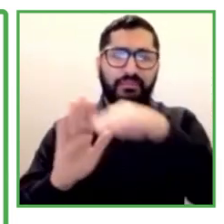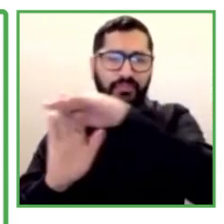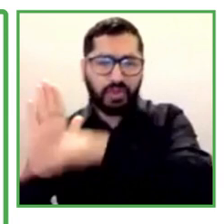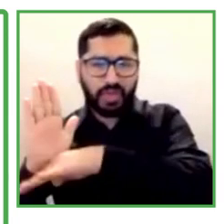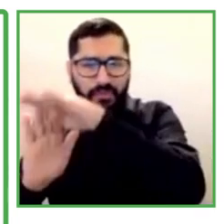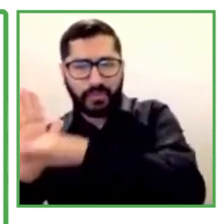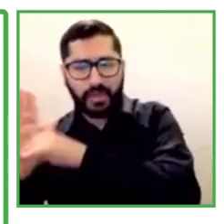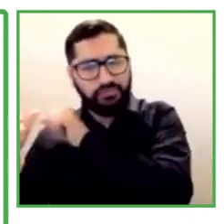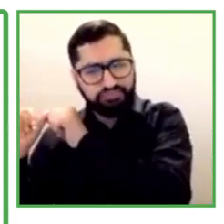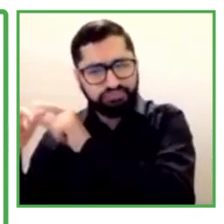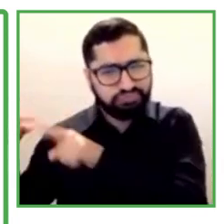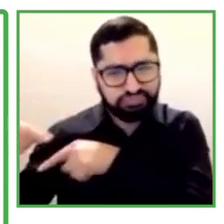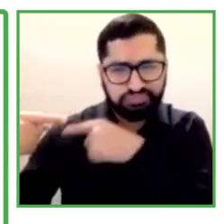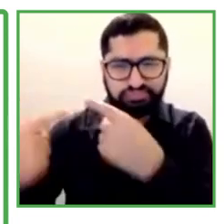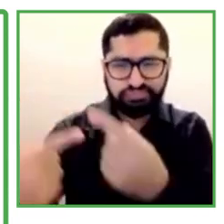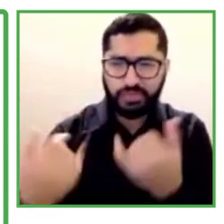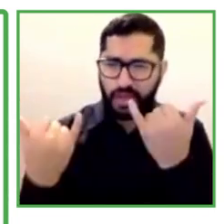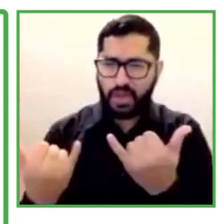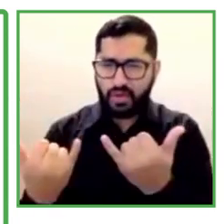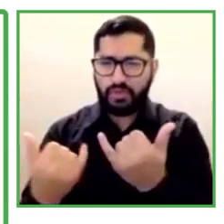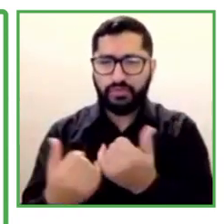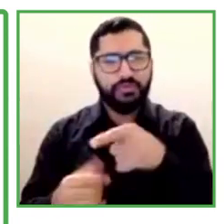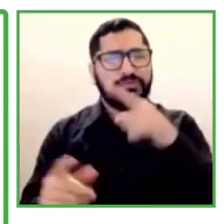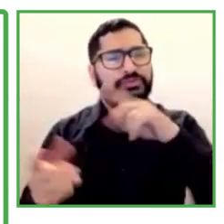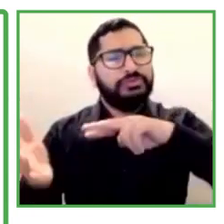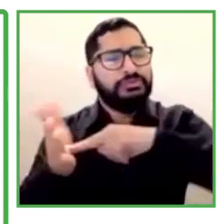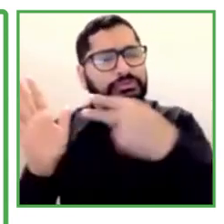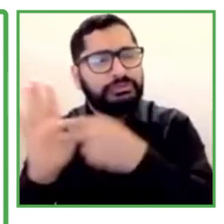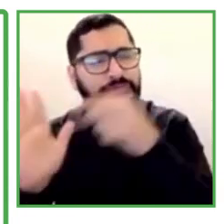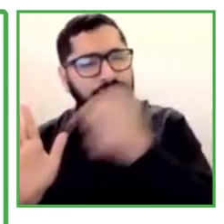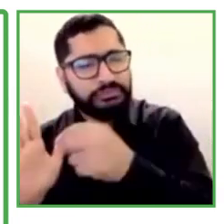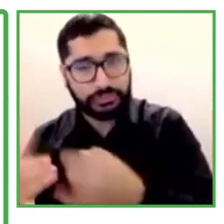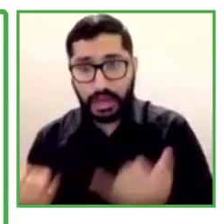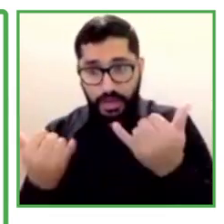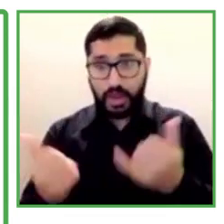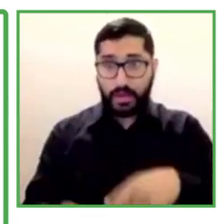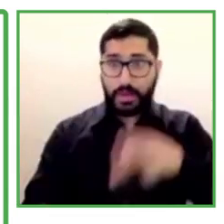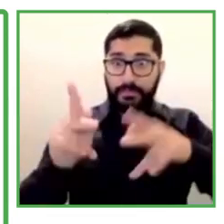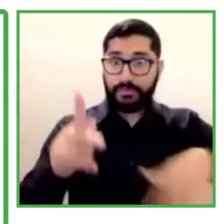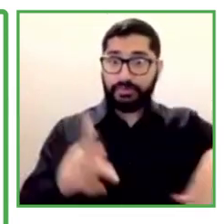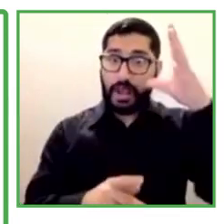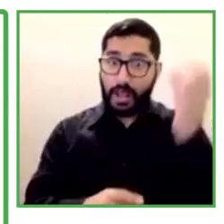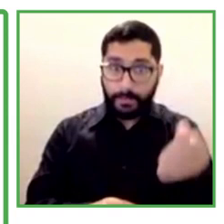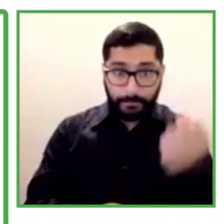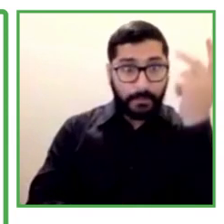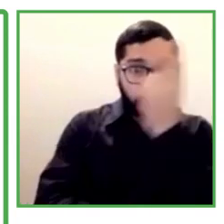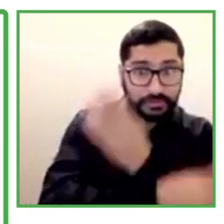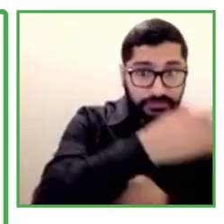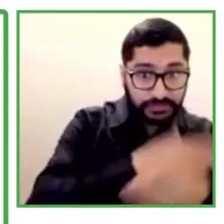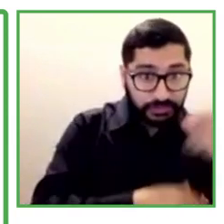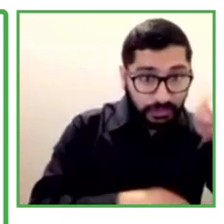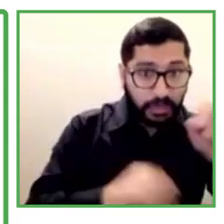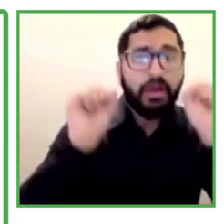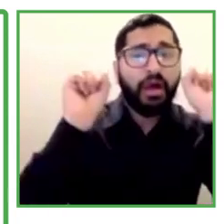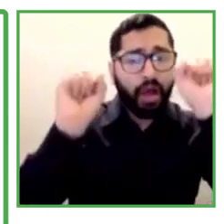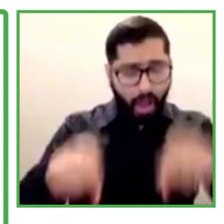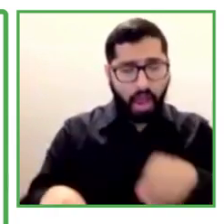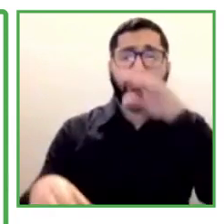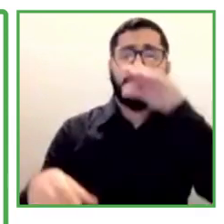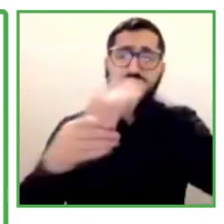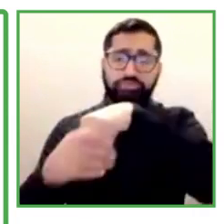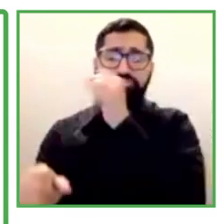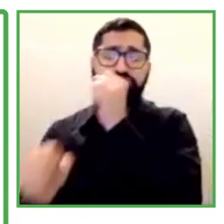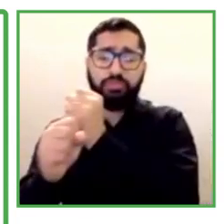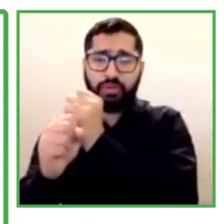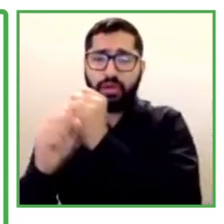Permanente Total. So that means that today our collaborators that have disabilities can work from home five days a